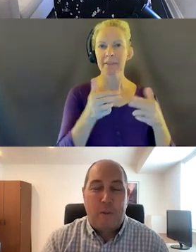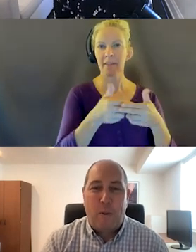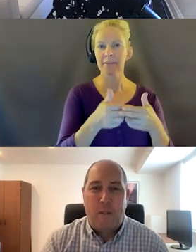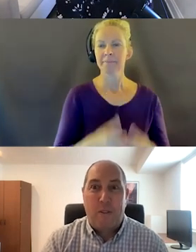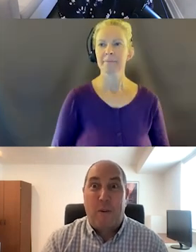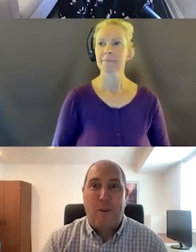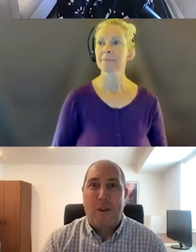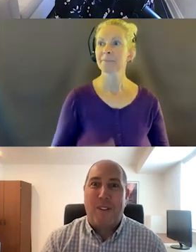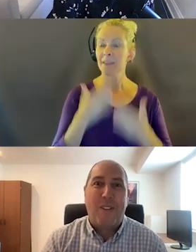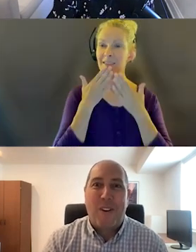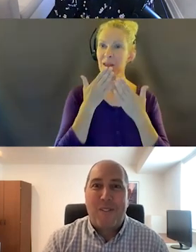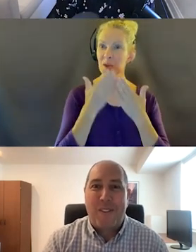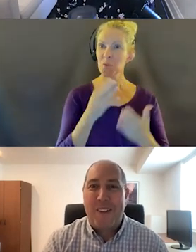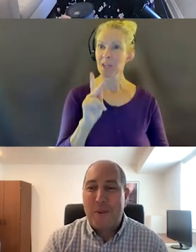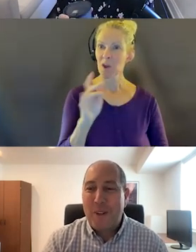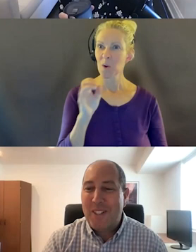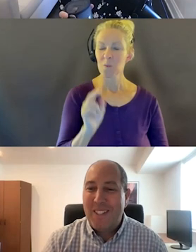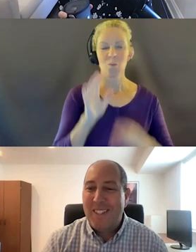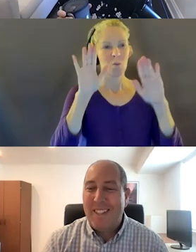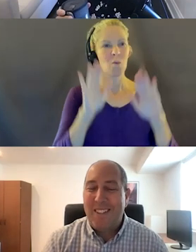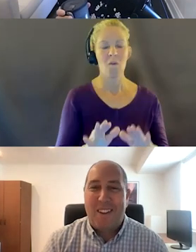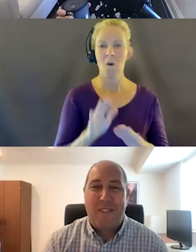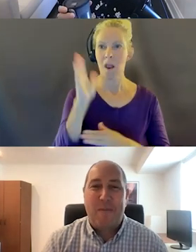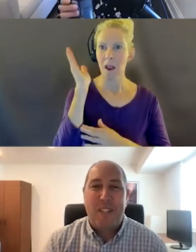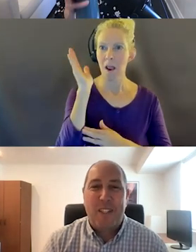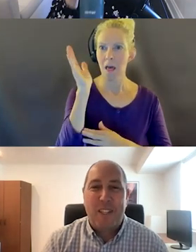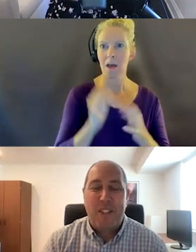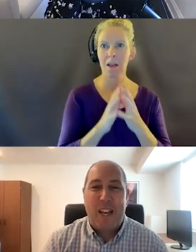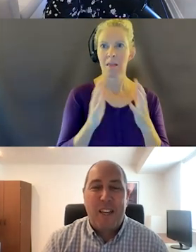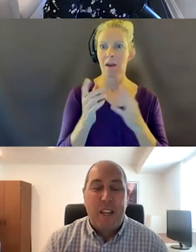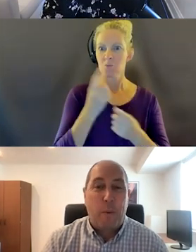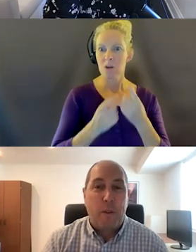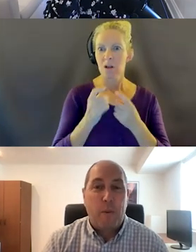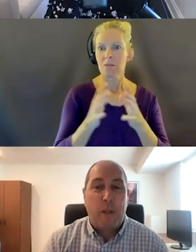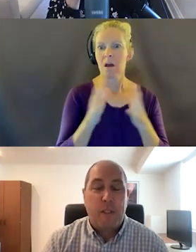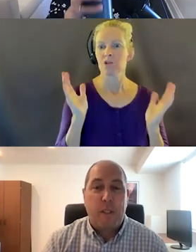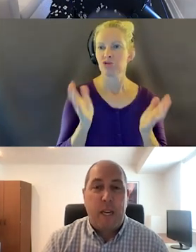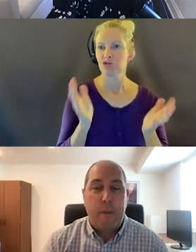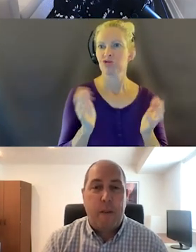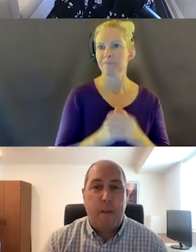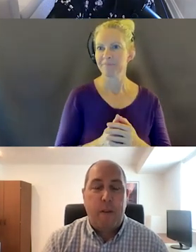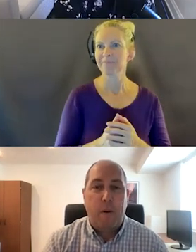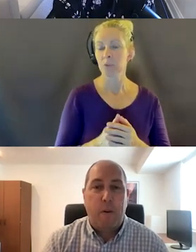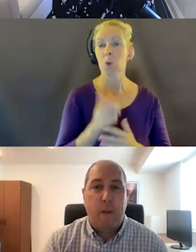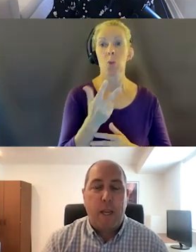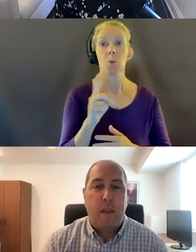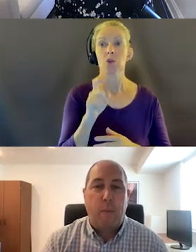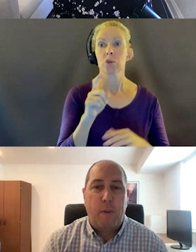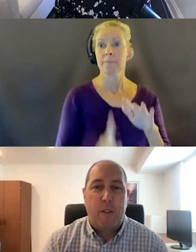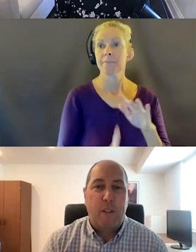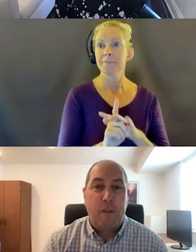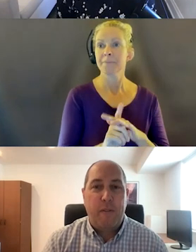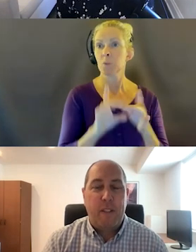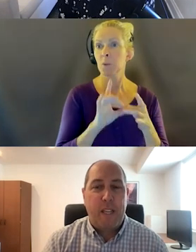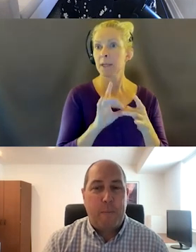Thank you, Karen. That was wonderful. There are a lot of questions and a lot of conversation in chat. There were three questions that came in that are related.